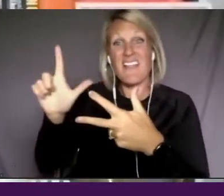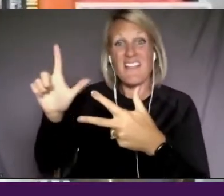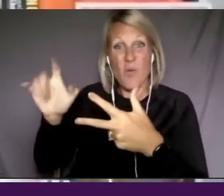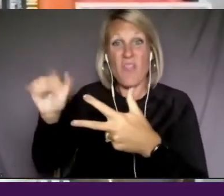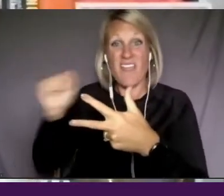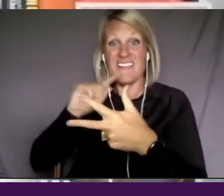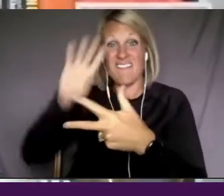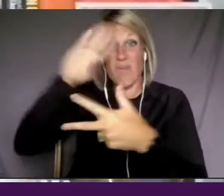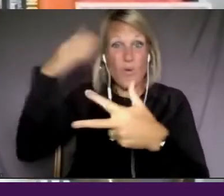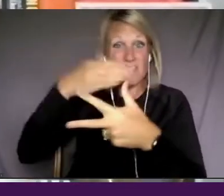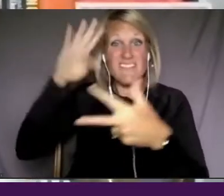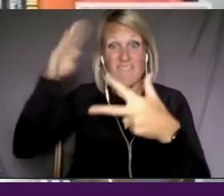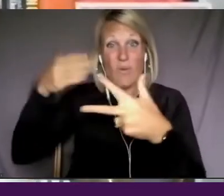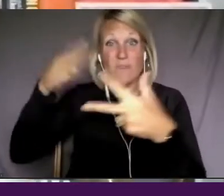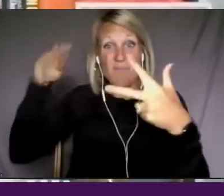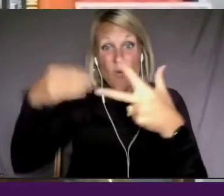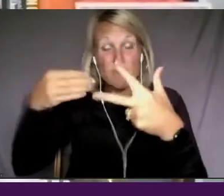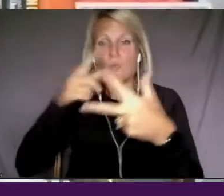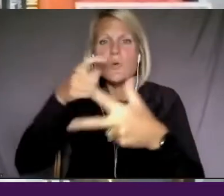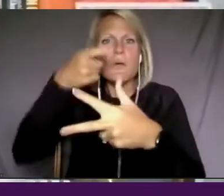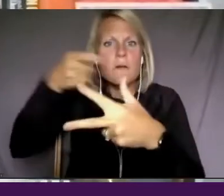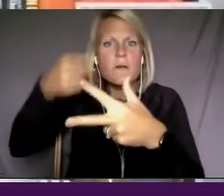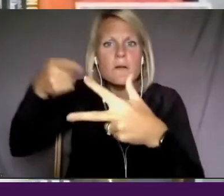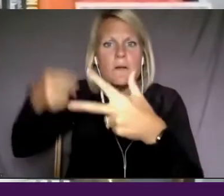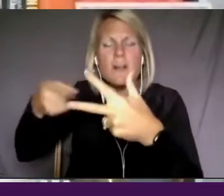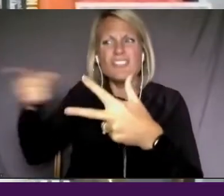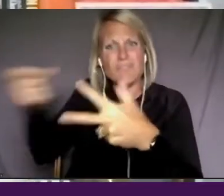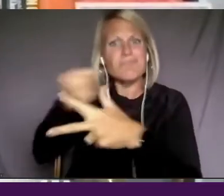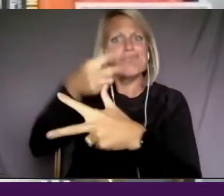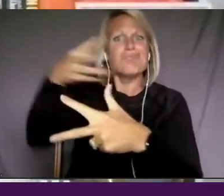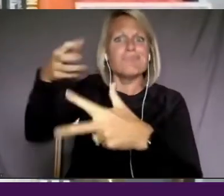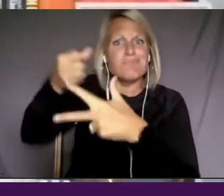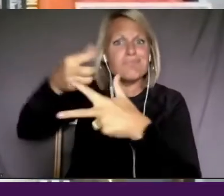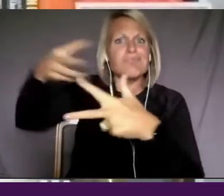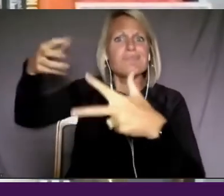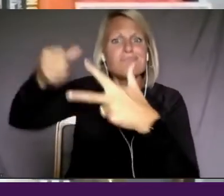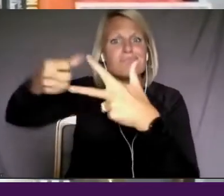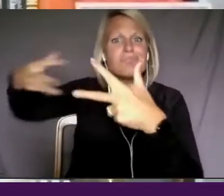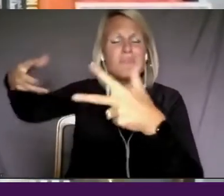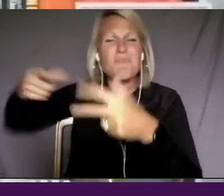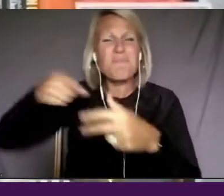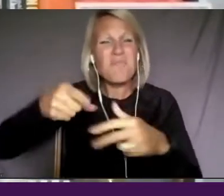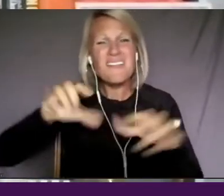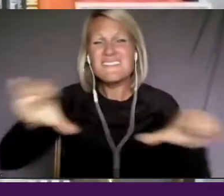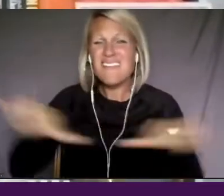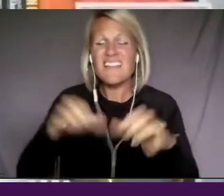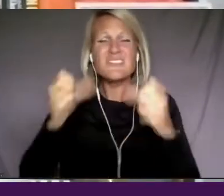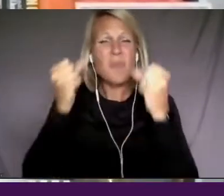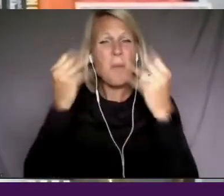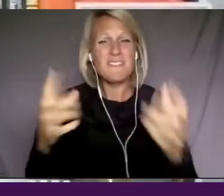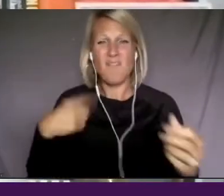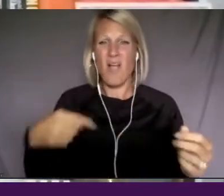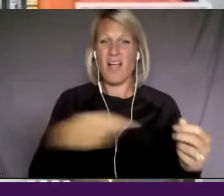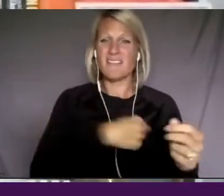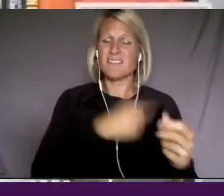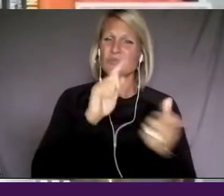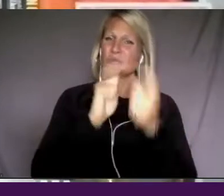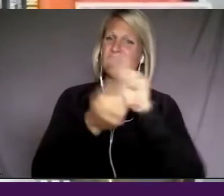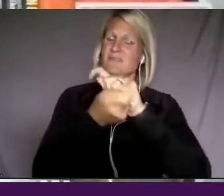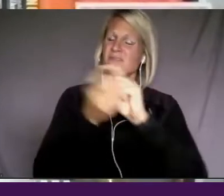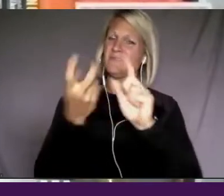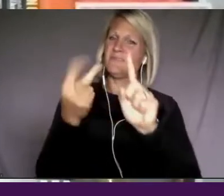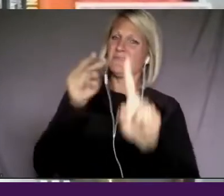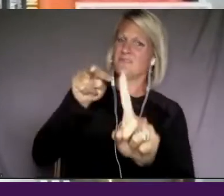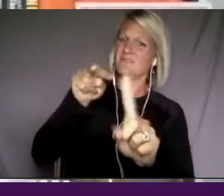we should know who they are because they did so much to change how we think about what it means to represent